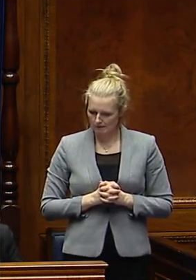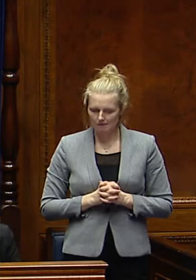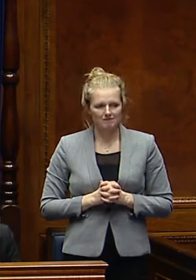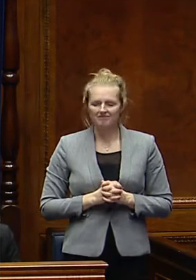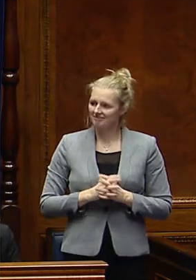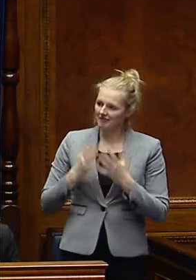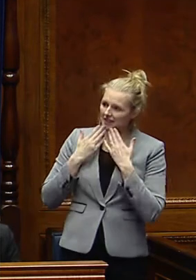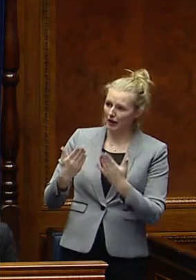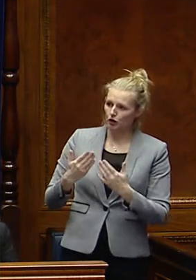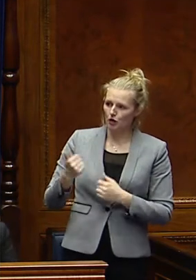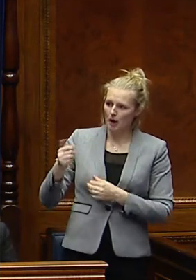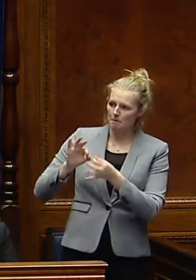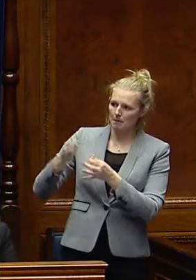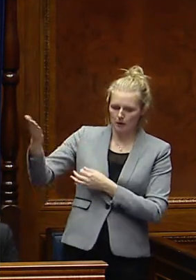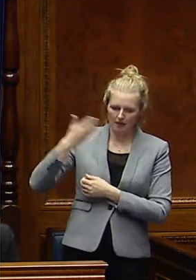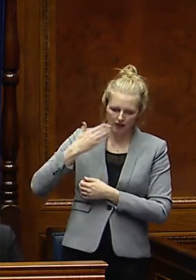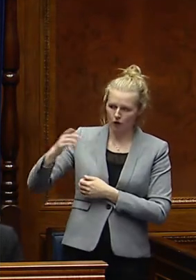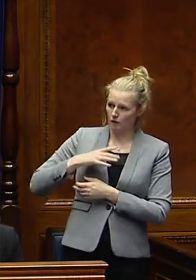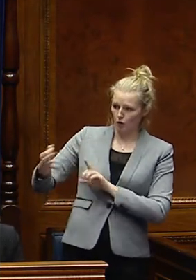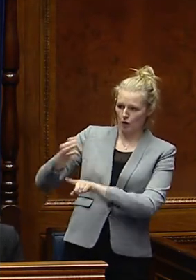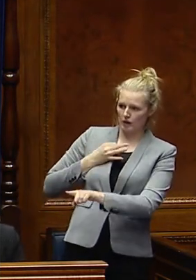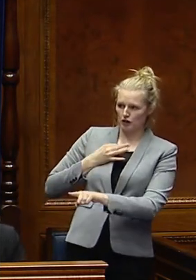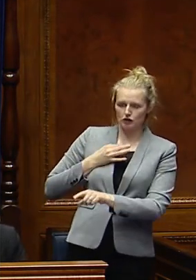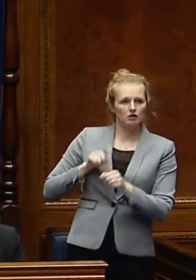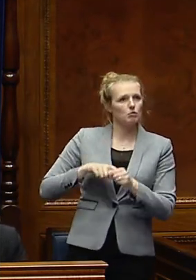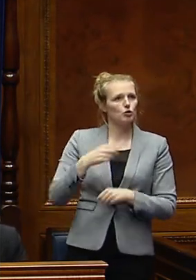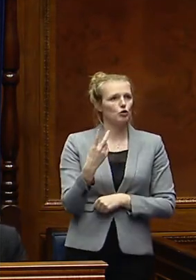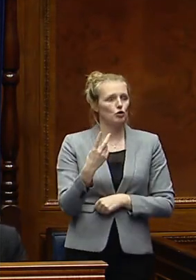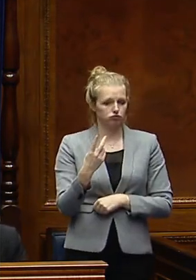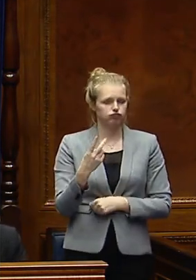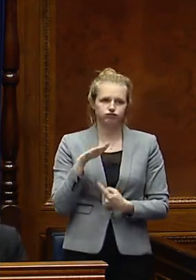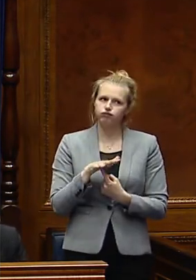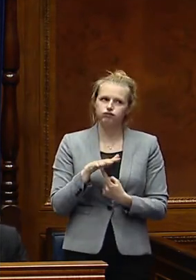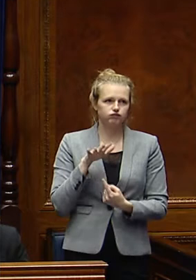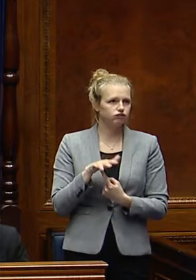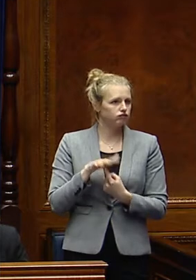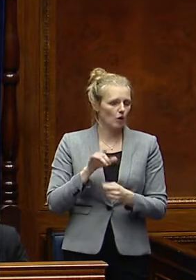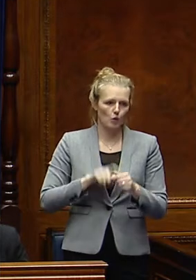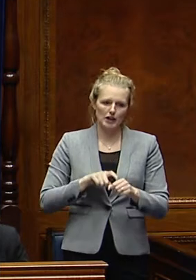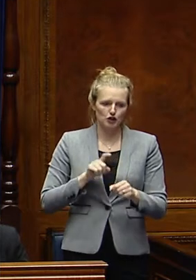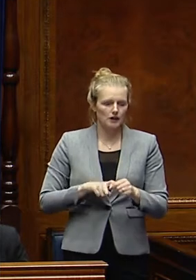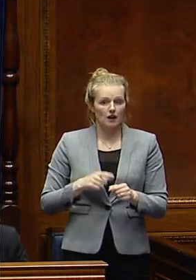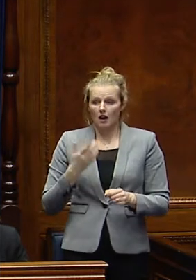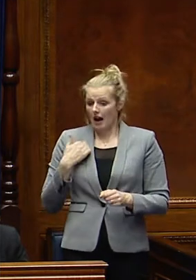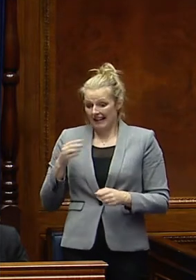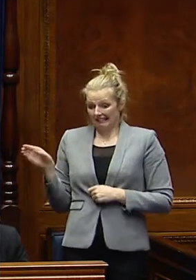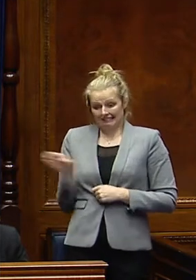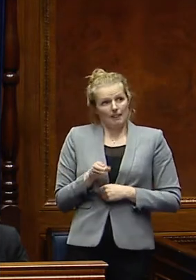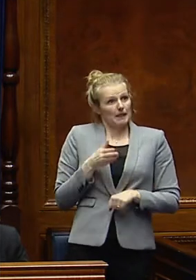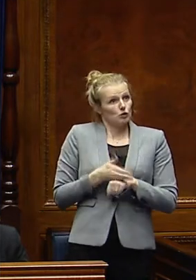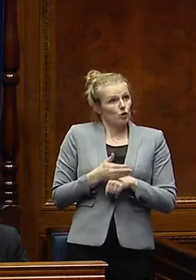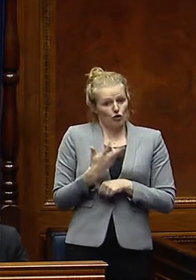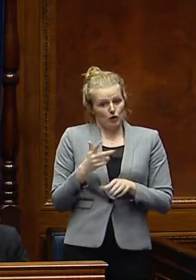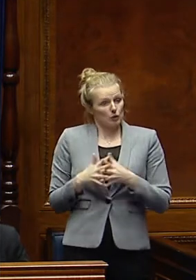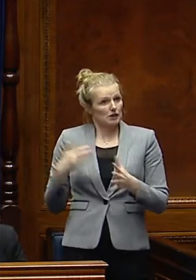Thanks very much to the member for this question, which is a crucial area and one that obviously from I've come into post three weeks